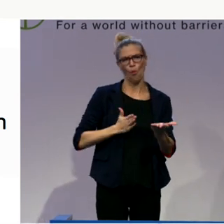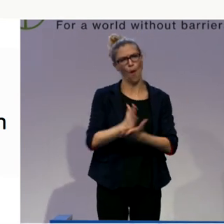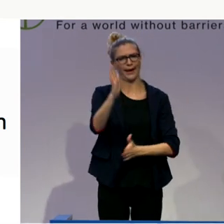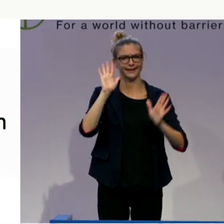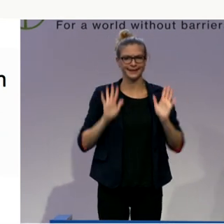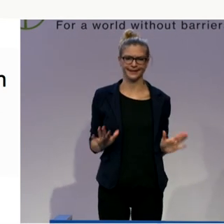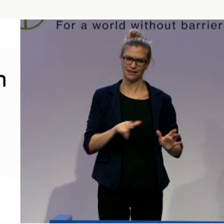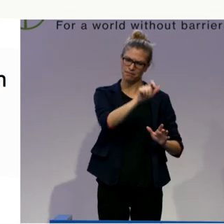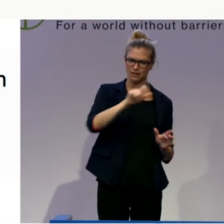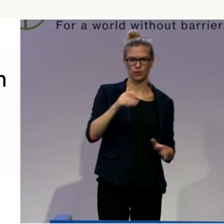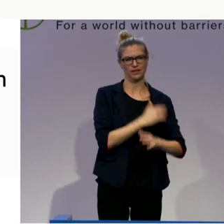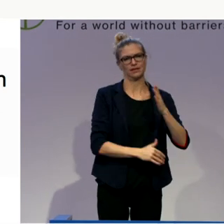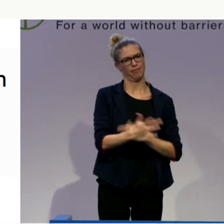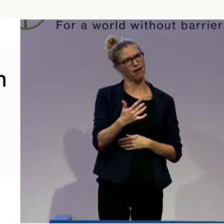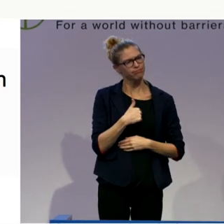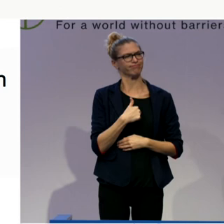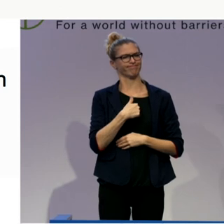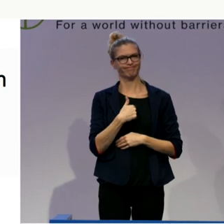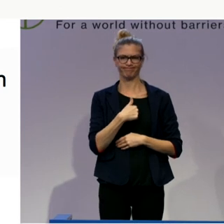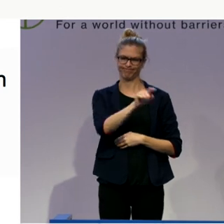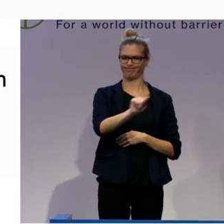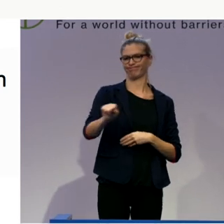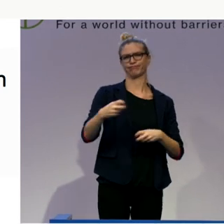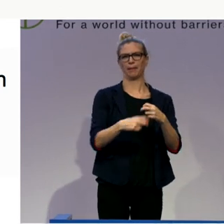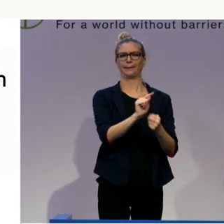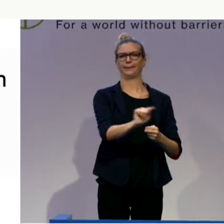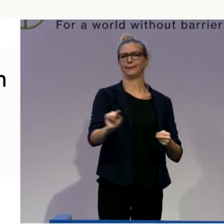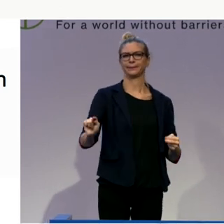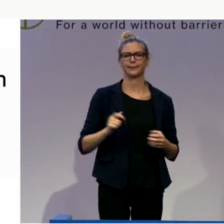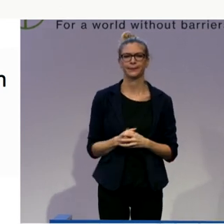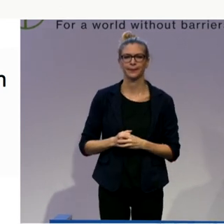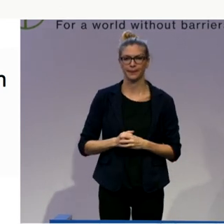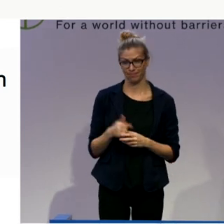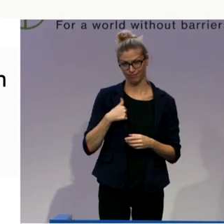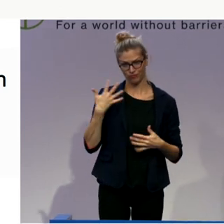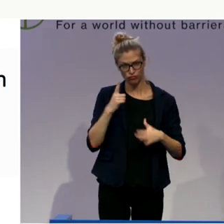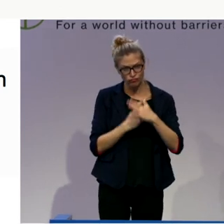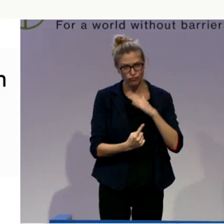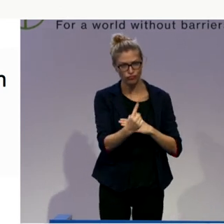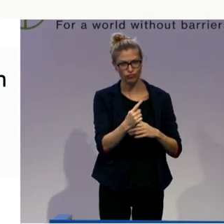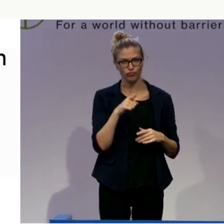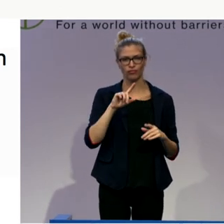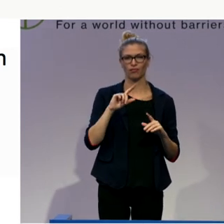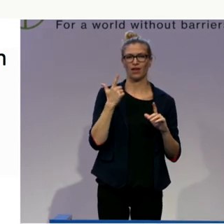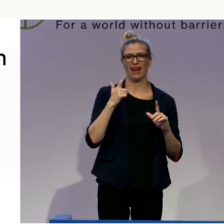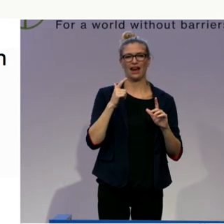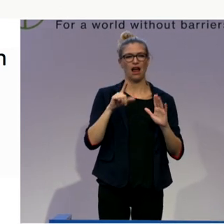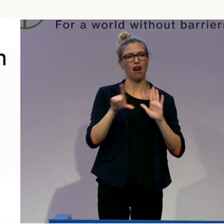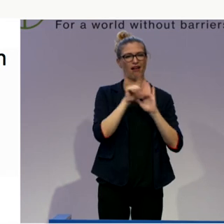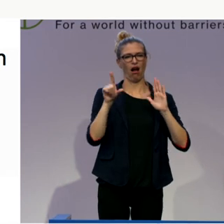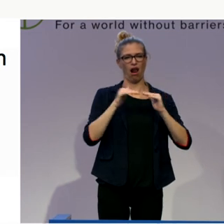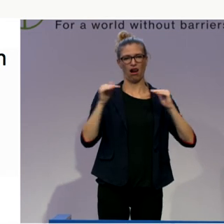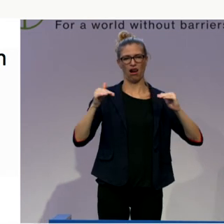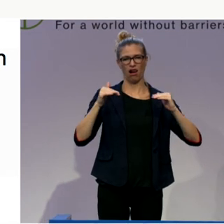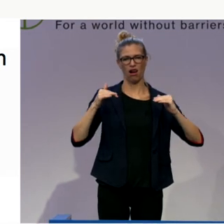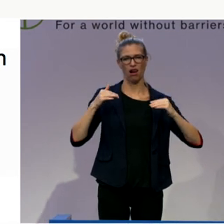And when I go to the medievals, we were setting up the first legal conventions. And these conventions were typically